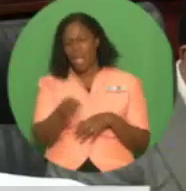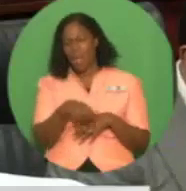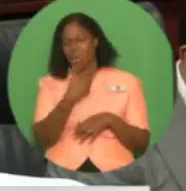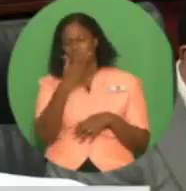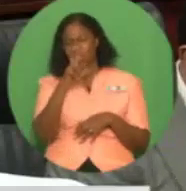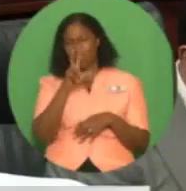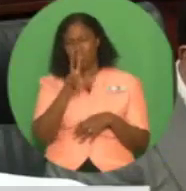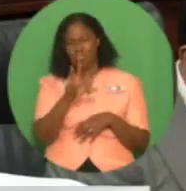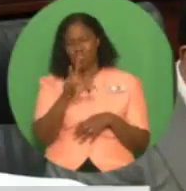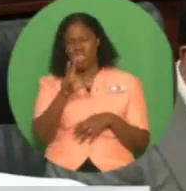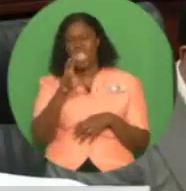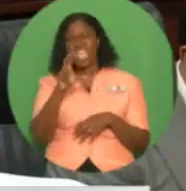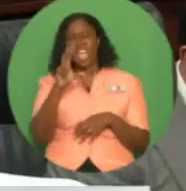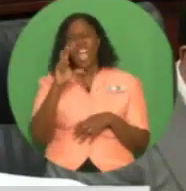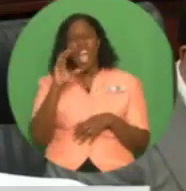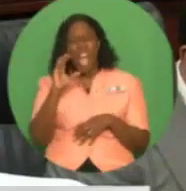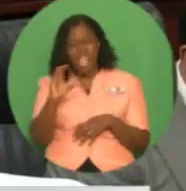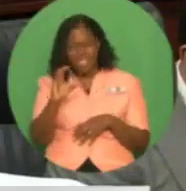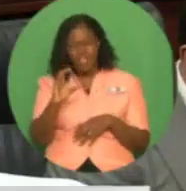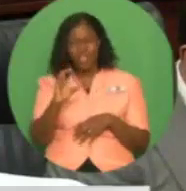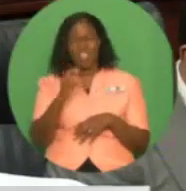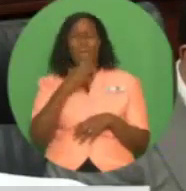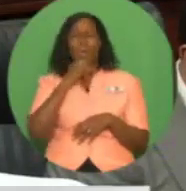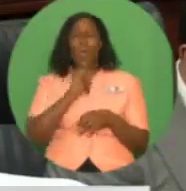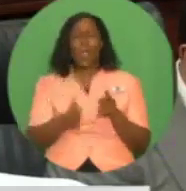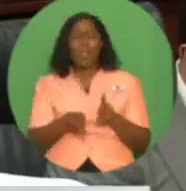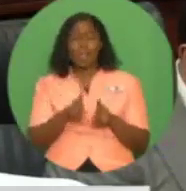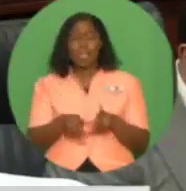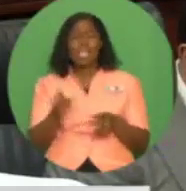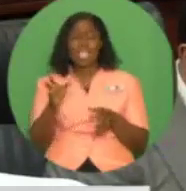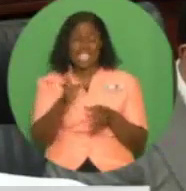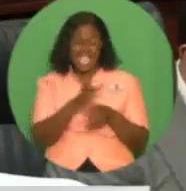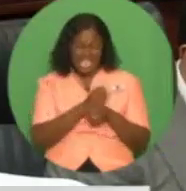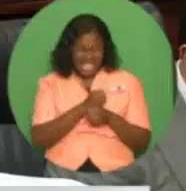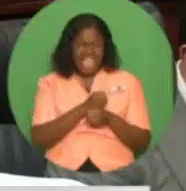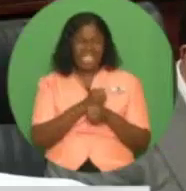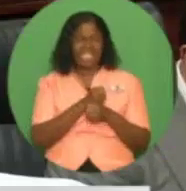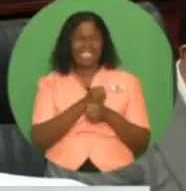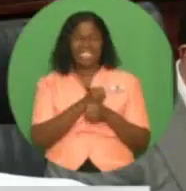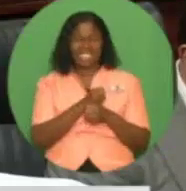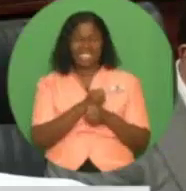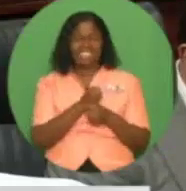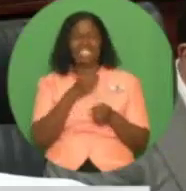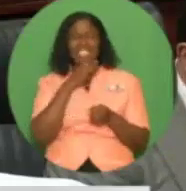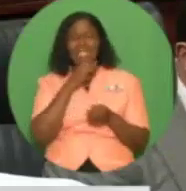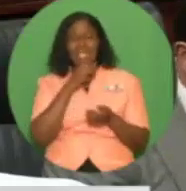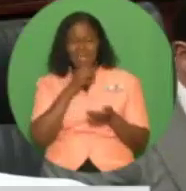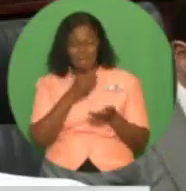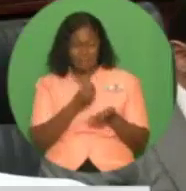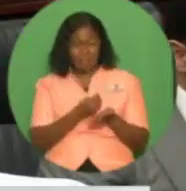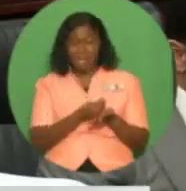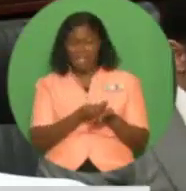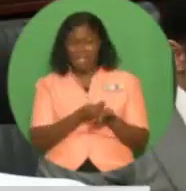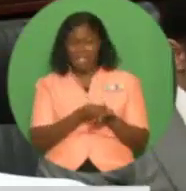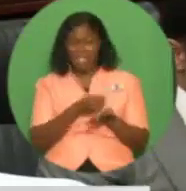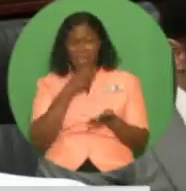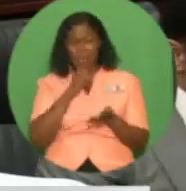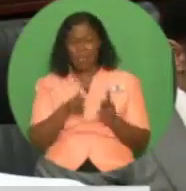senior citizens at an annual cost of $3.5 billion, Madam Speaker.